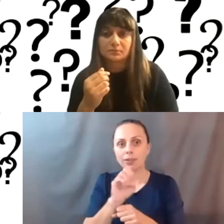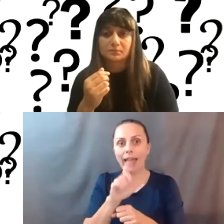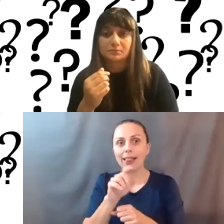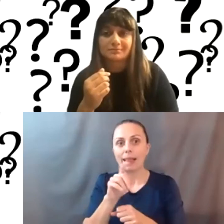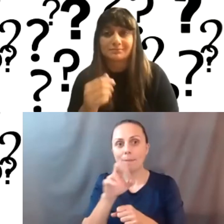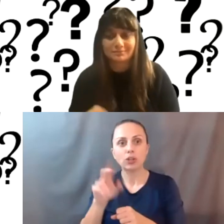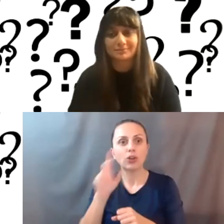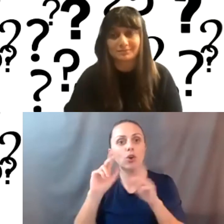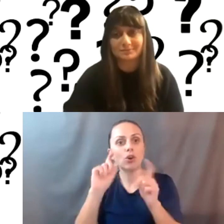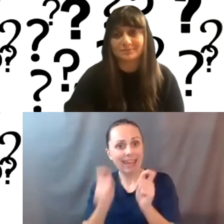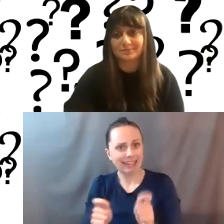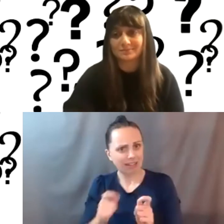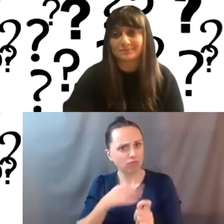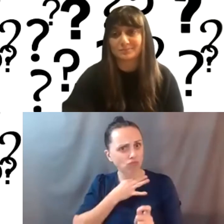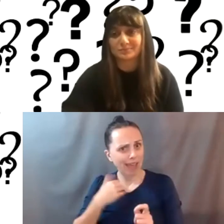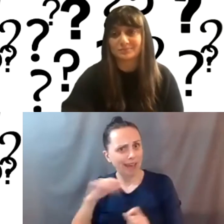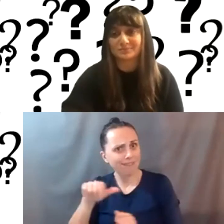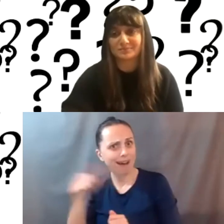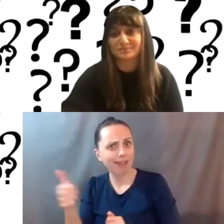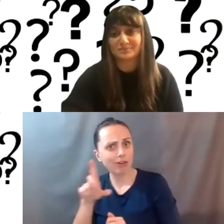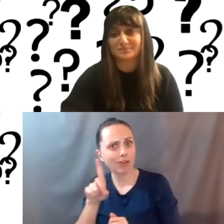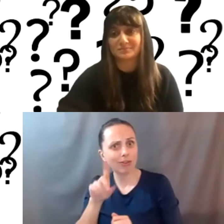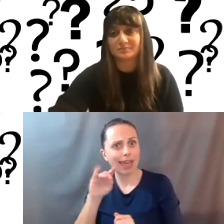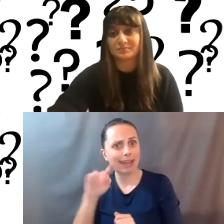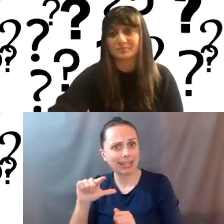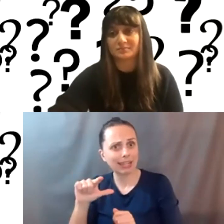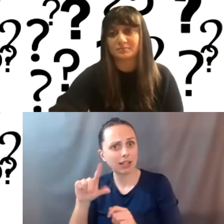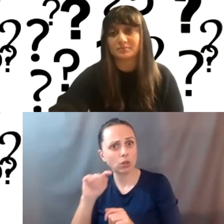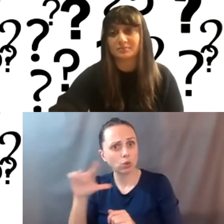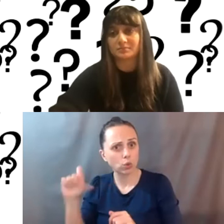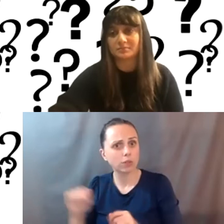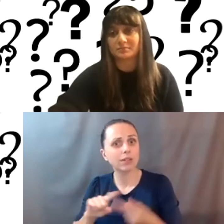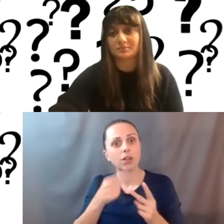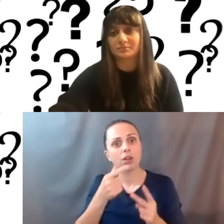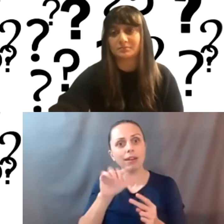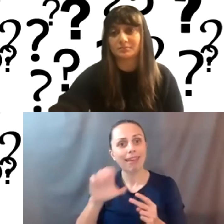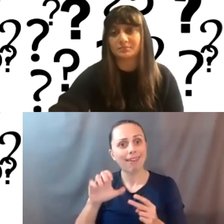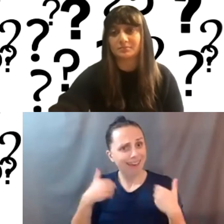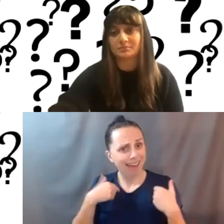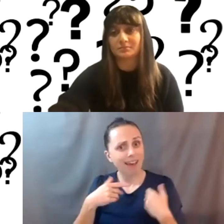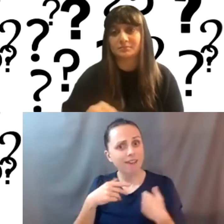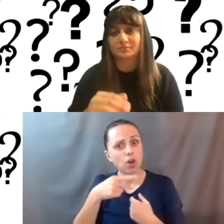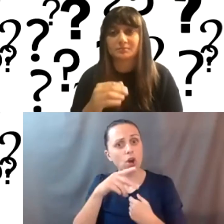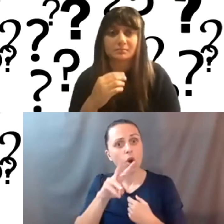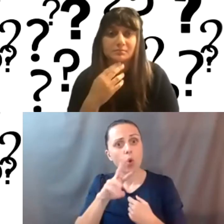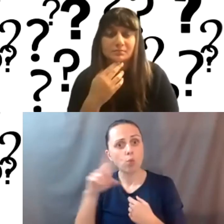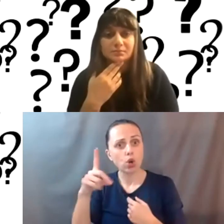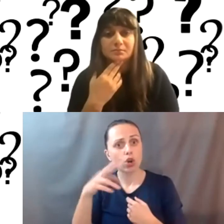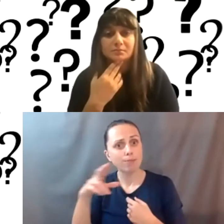WordPress. Are there other editing tools and also Gail's question, is there a free WordPress theme that you recommend?